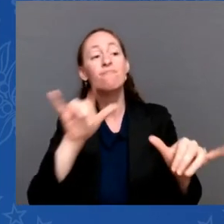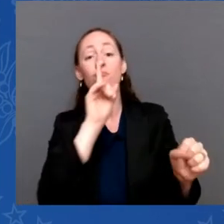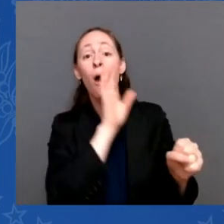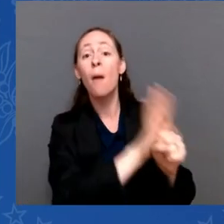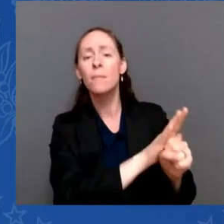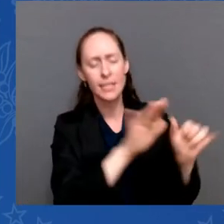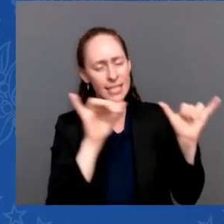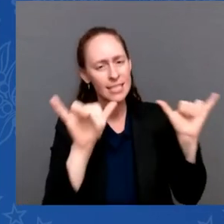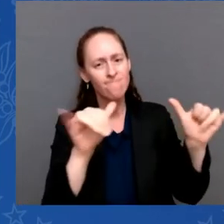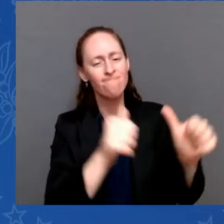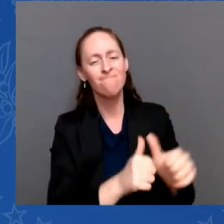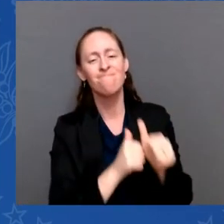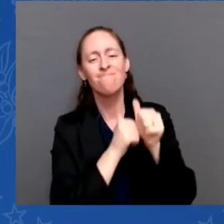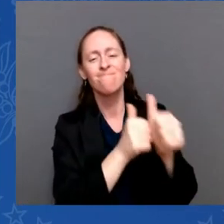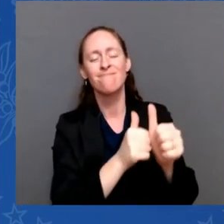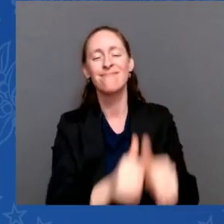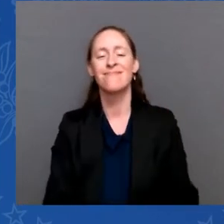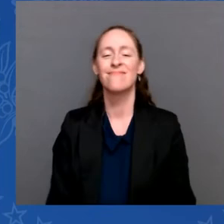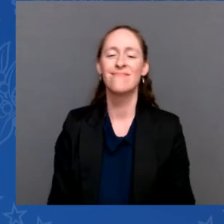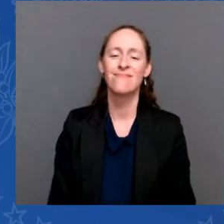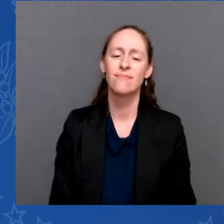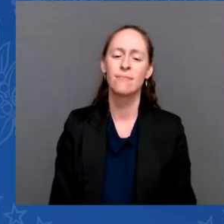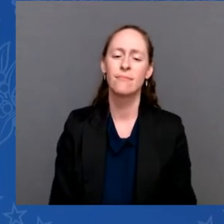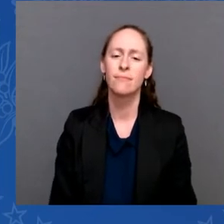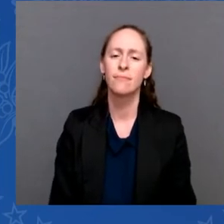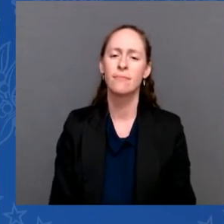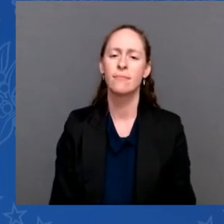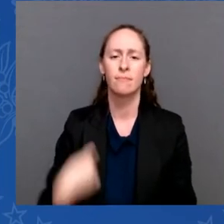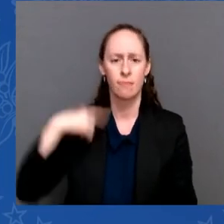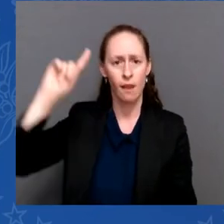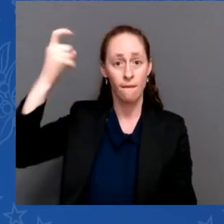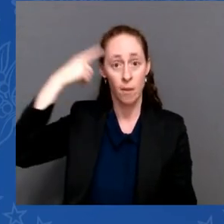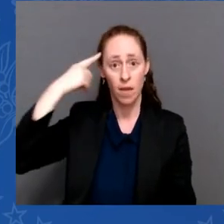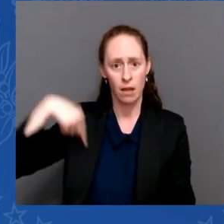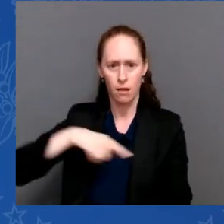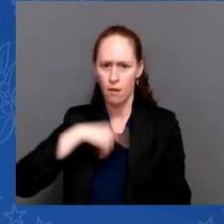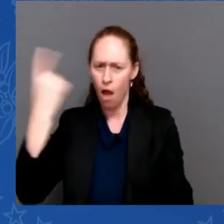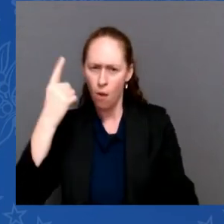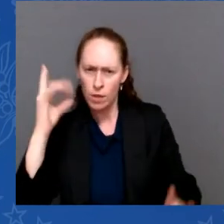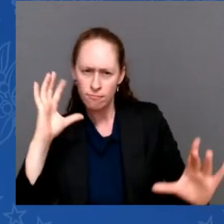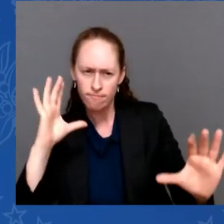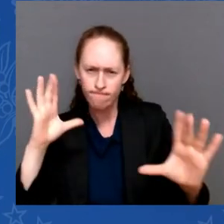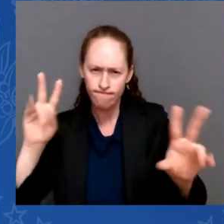vigilantly monitor and address threats from al Qaeda, no matter where they emanate from.